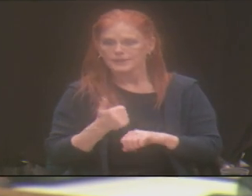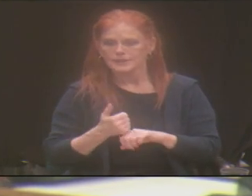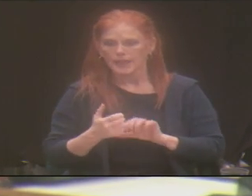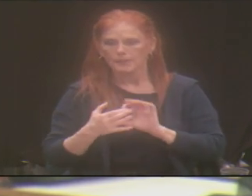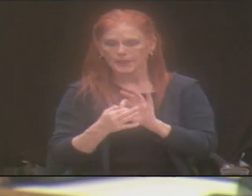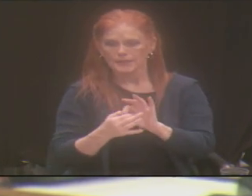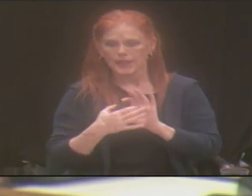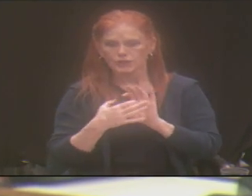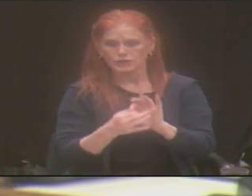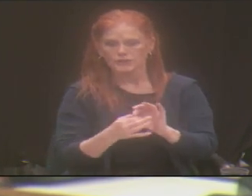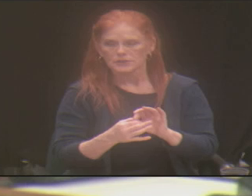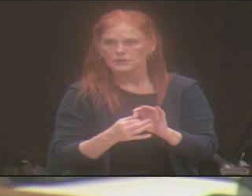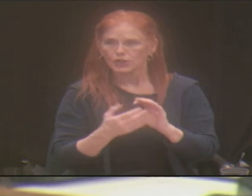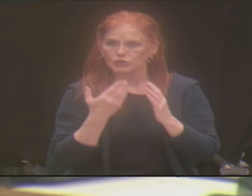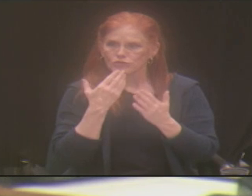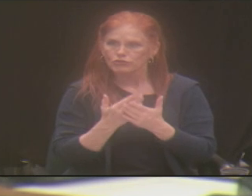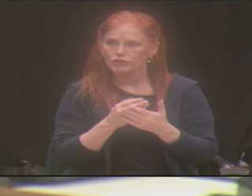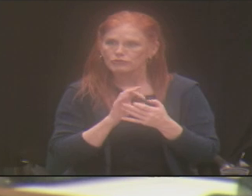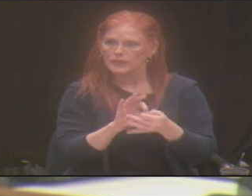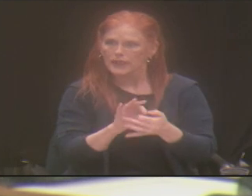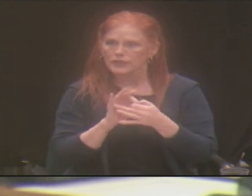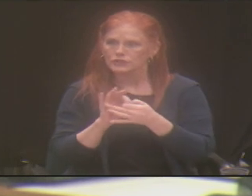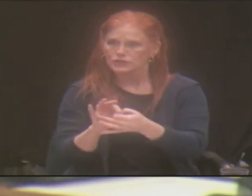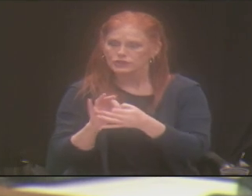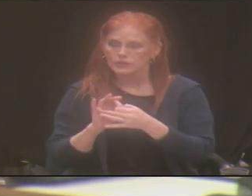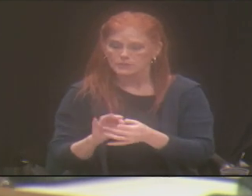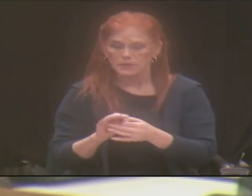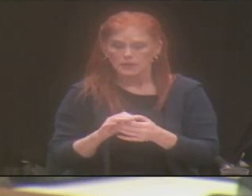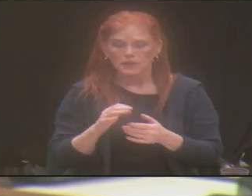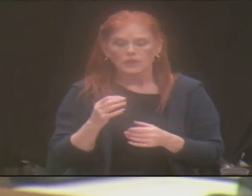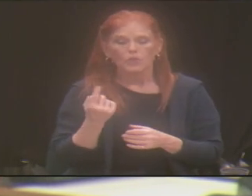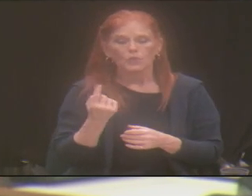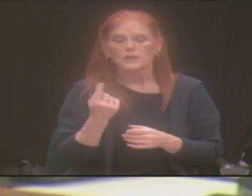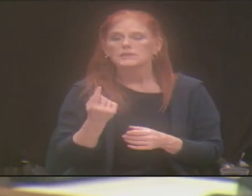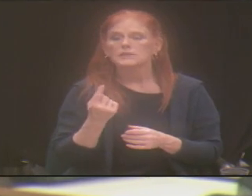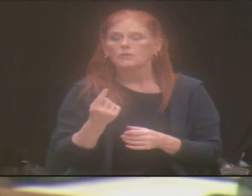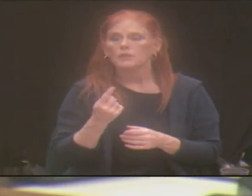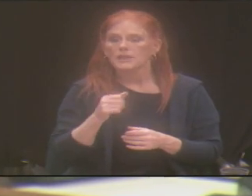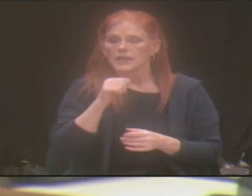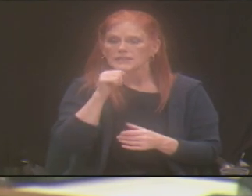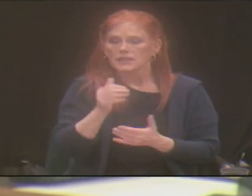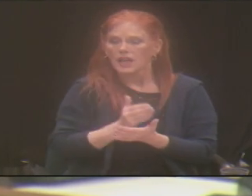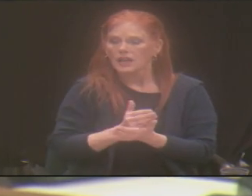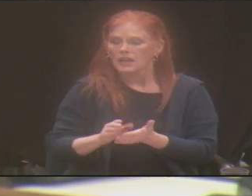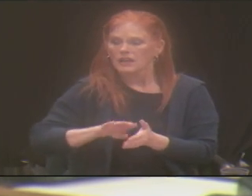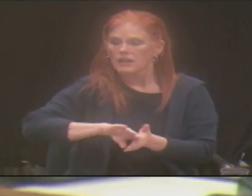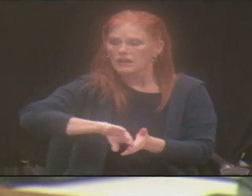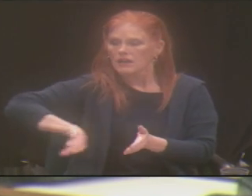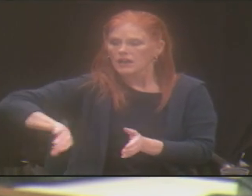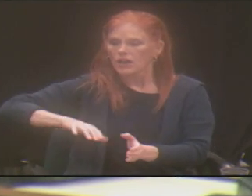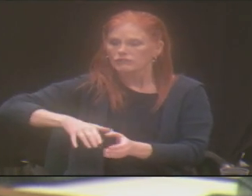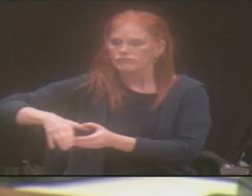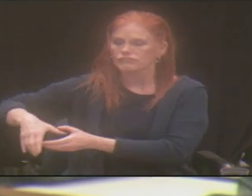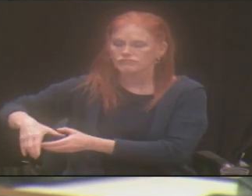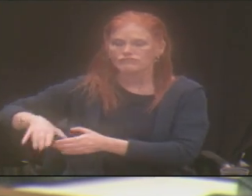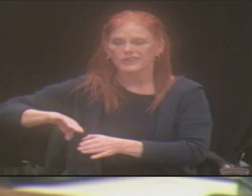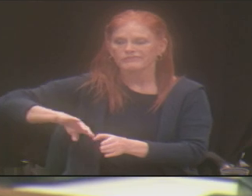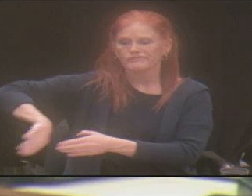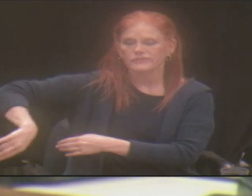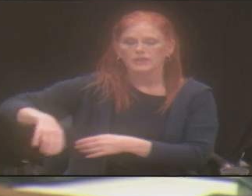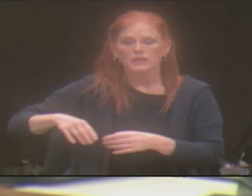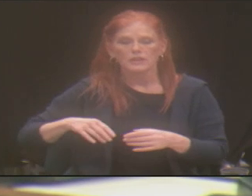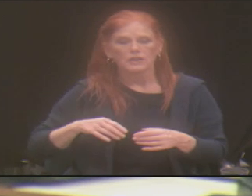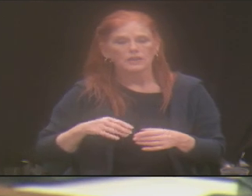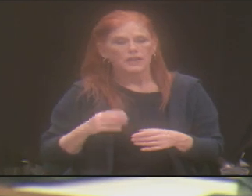build relationships. And when somebody is not marginalized anymore is when somebody sees them